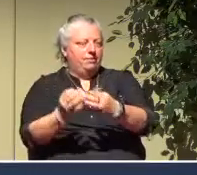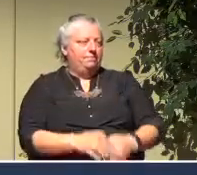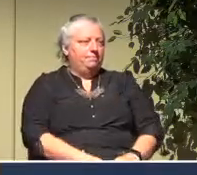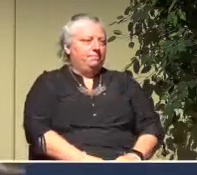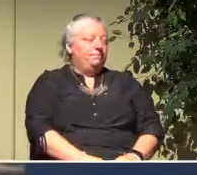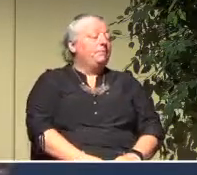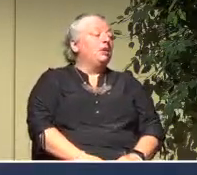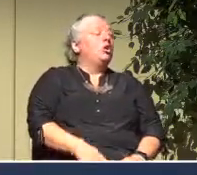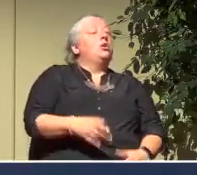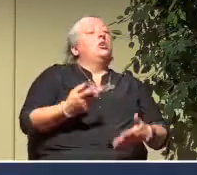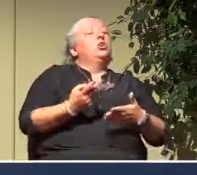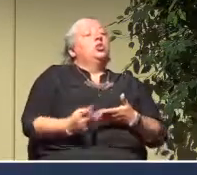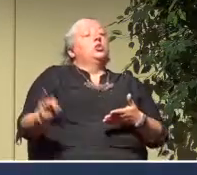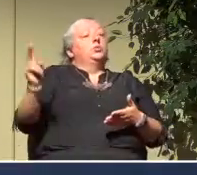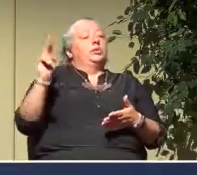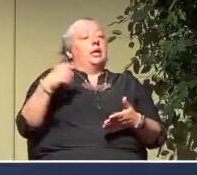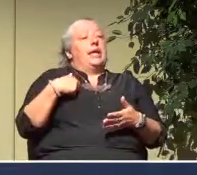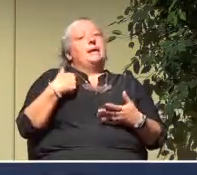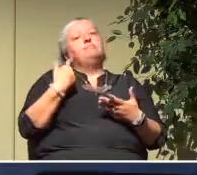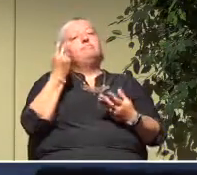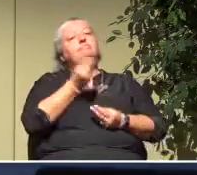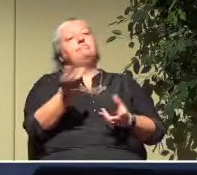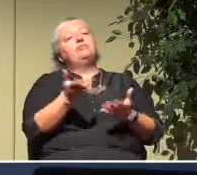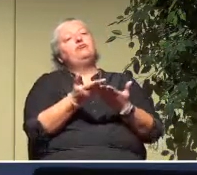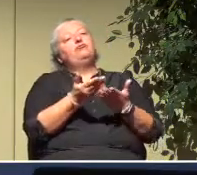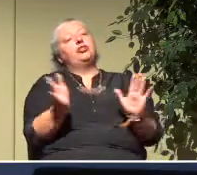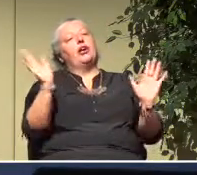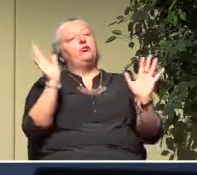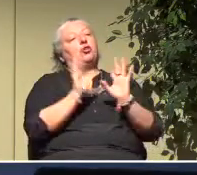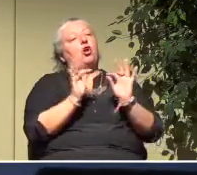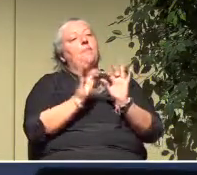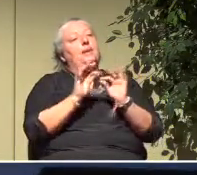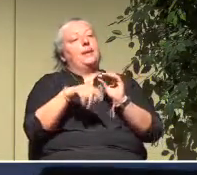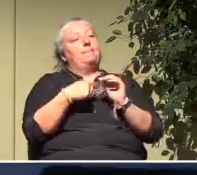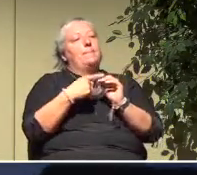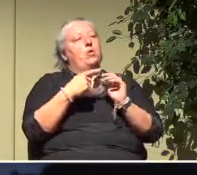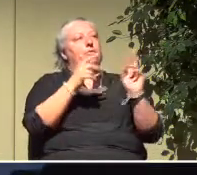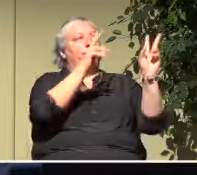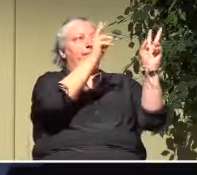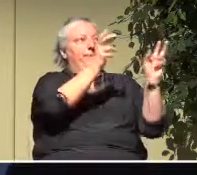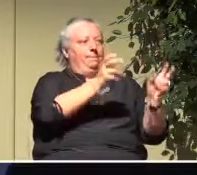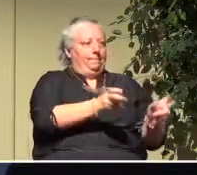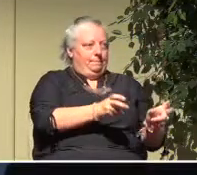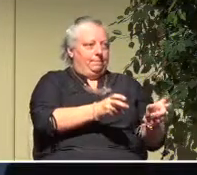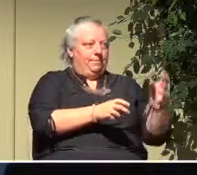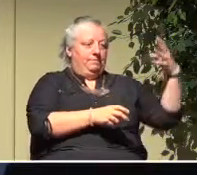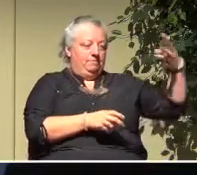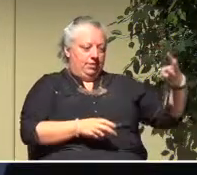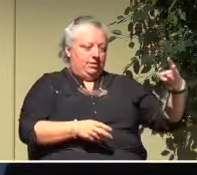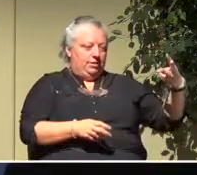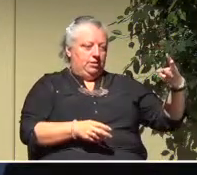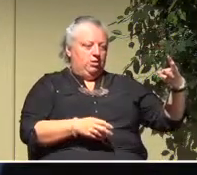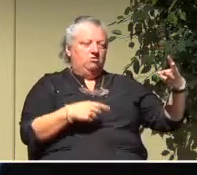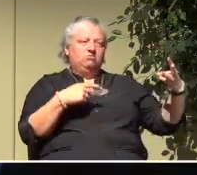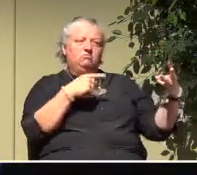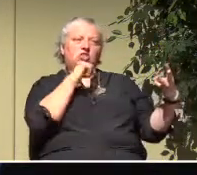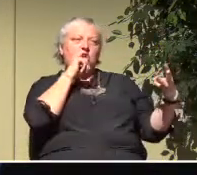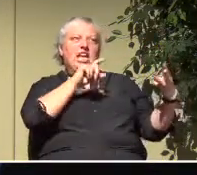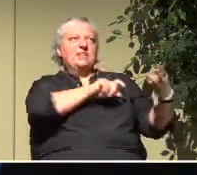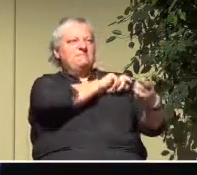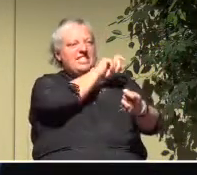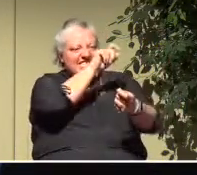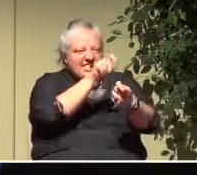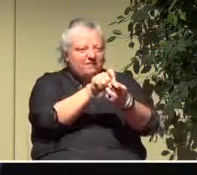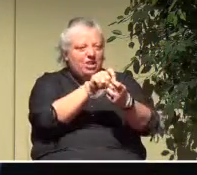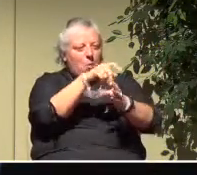weeks ago, I made a general comment about the themes. I said that the themes were not so much about specific